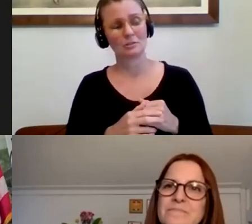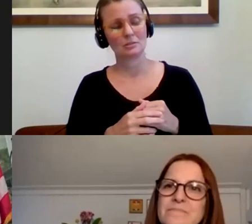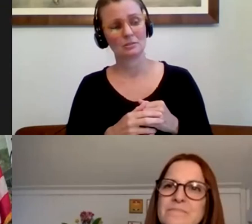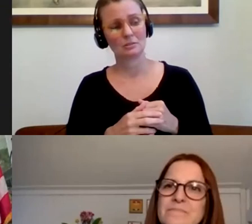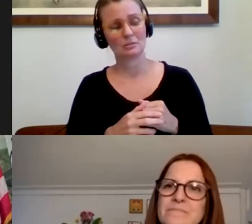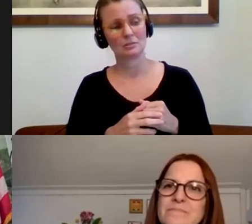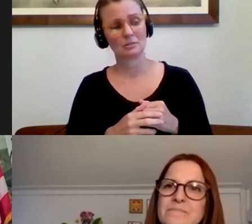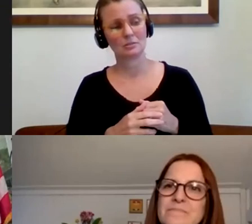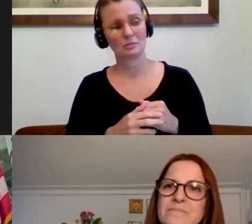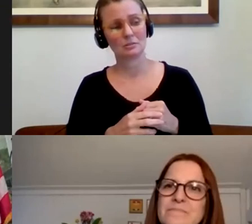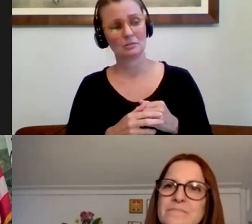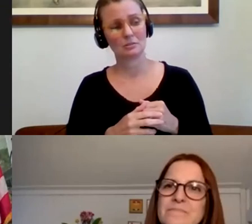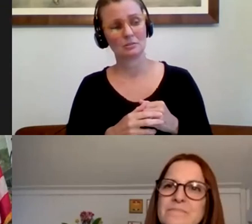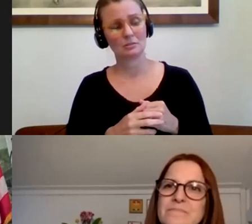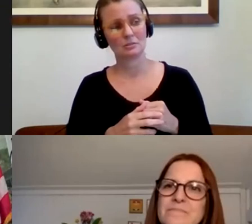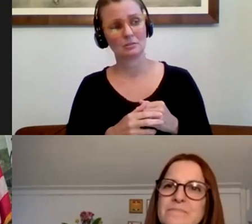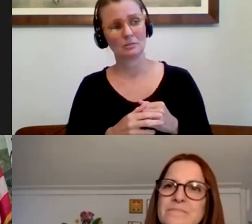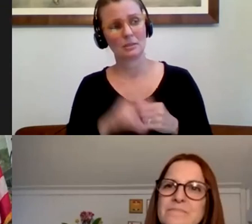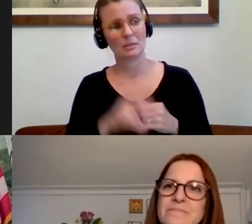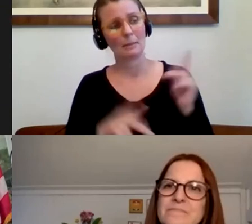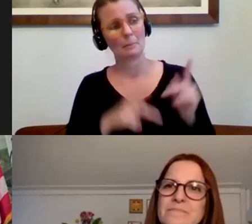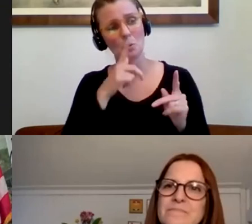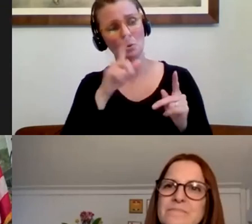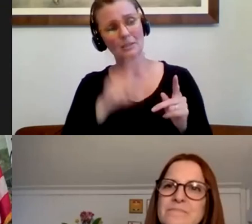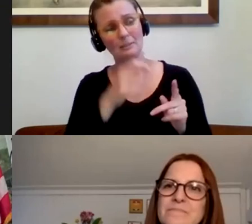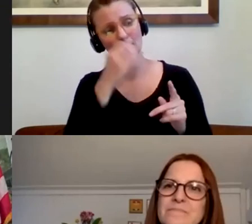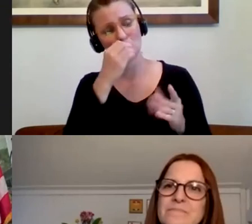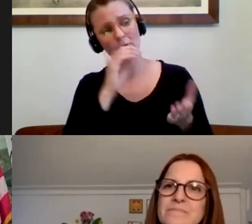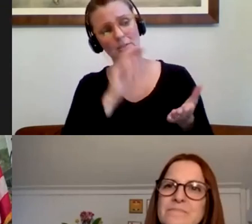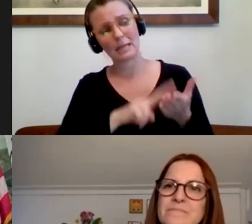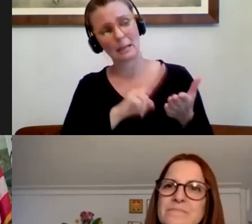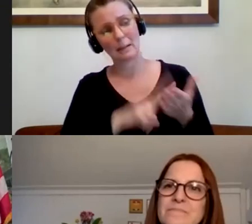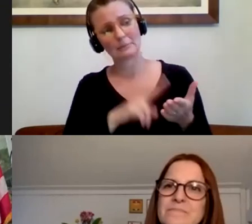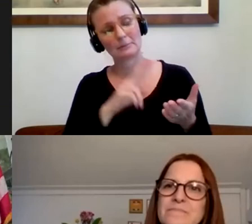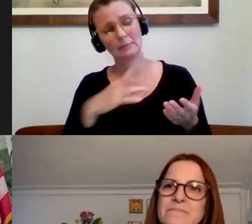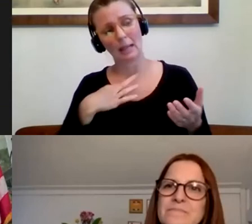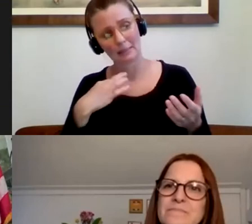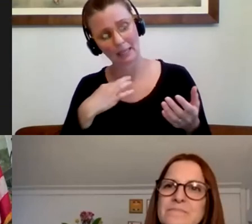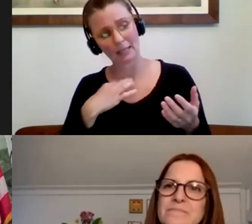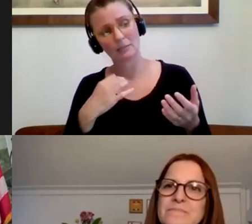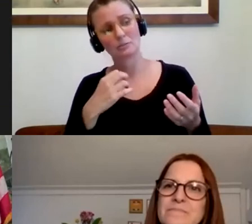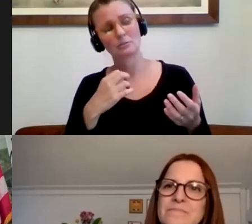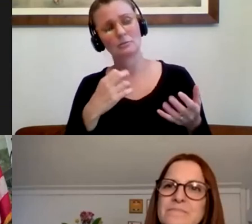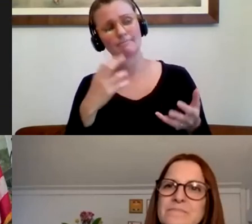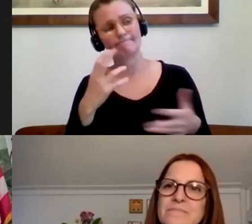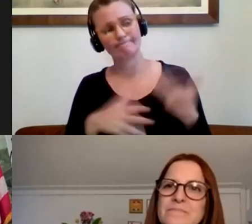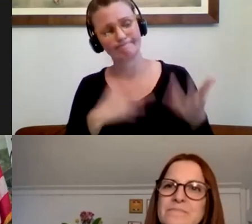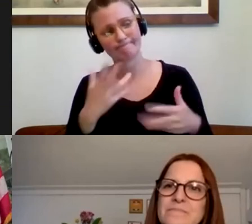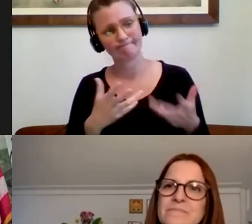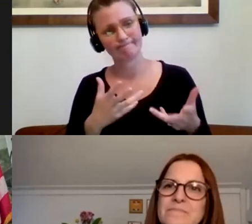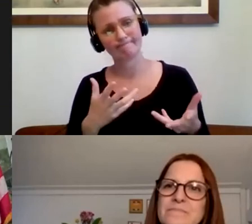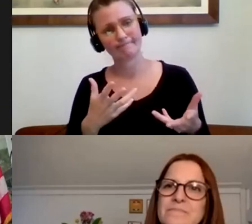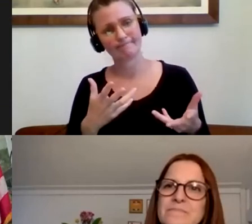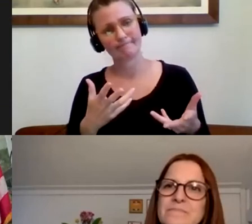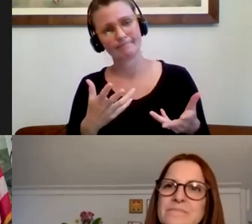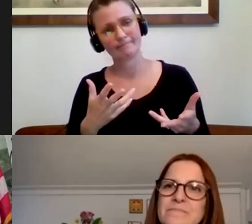people that are, need food stamps and don't, you know, applications are hard to, we're